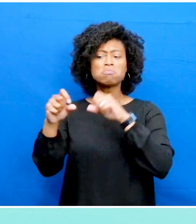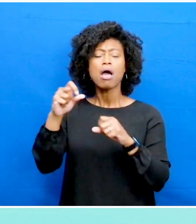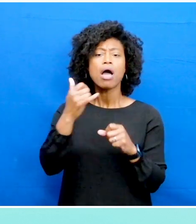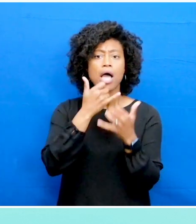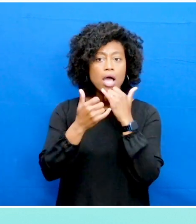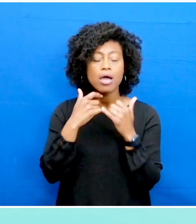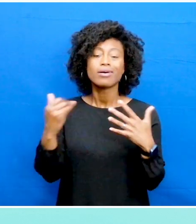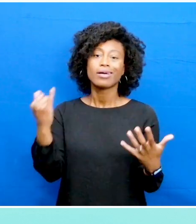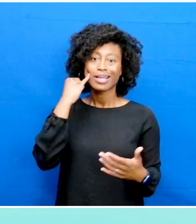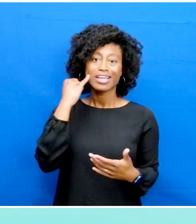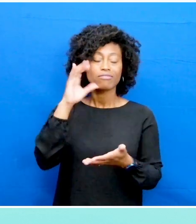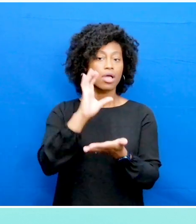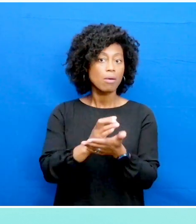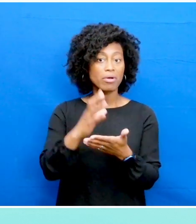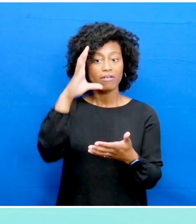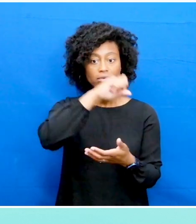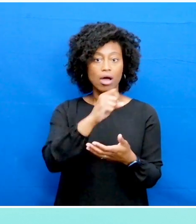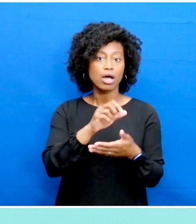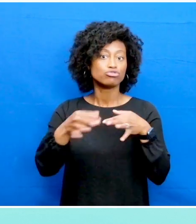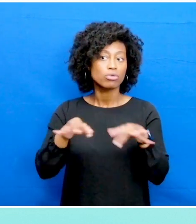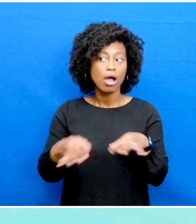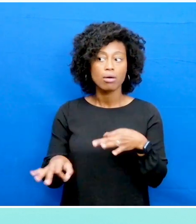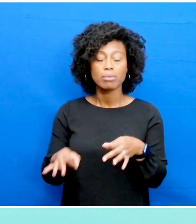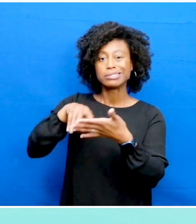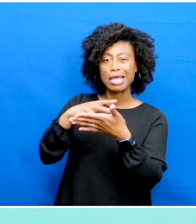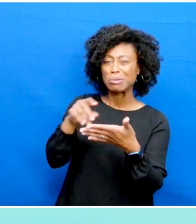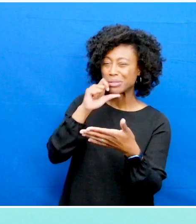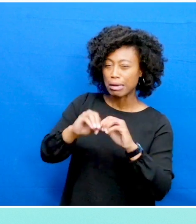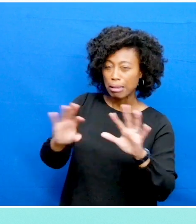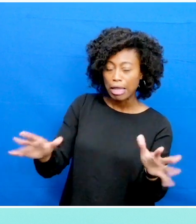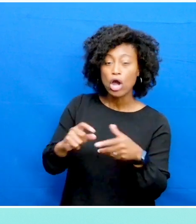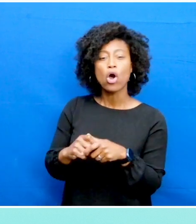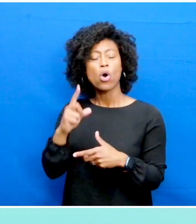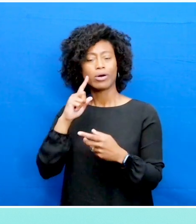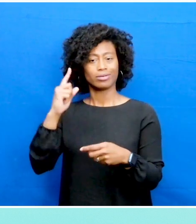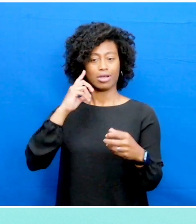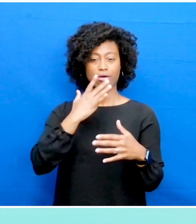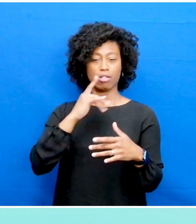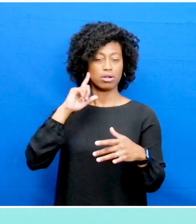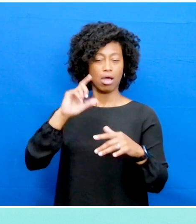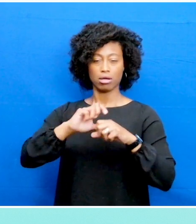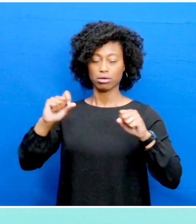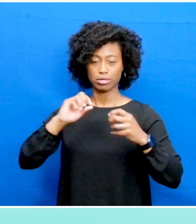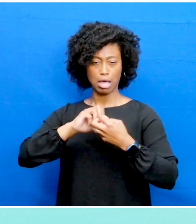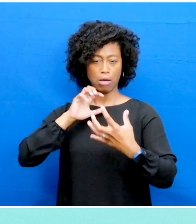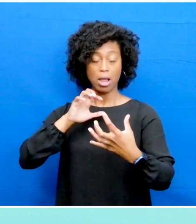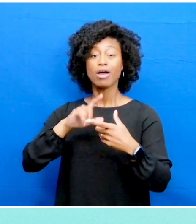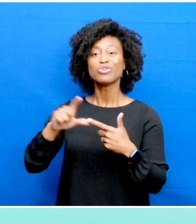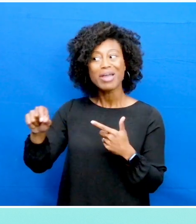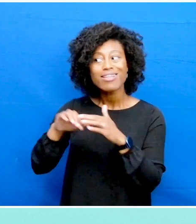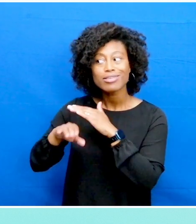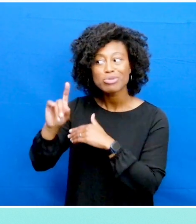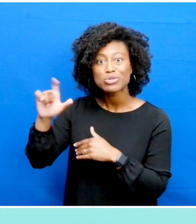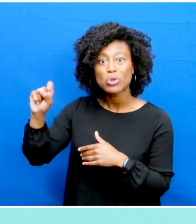images, improper tables, or insufficient color contrast, utilize the Check Accessibility tool under the Review tab.